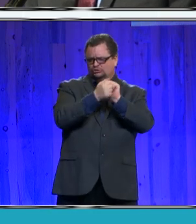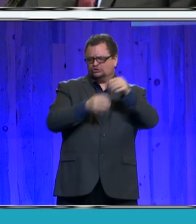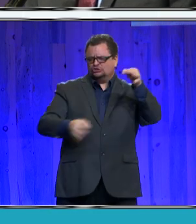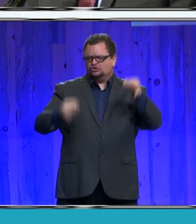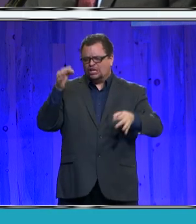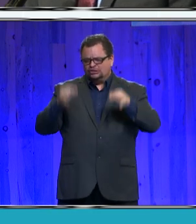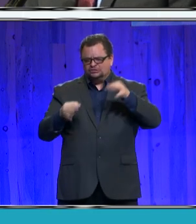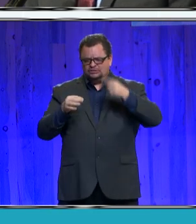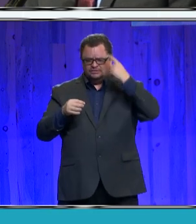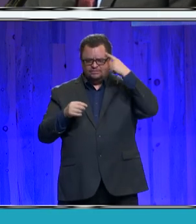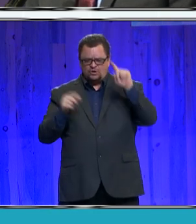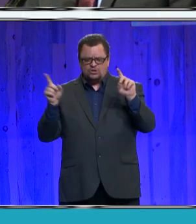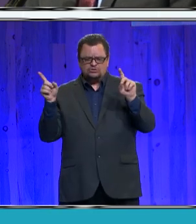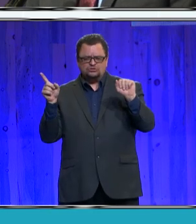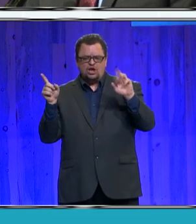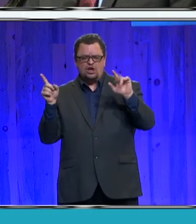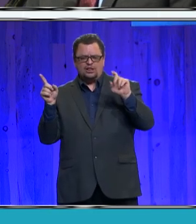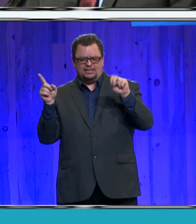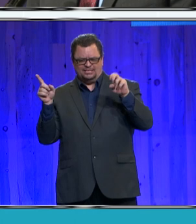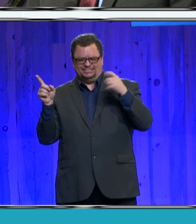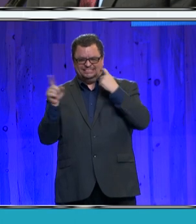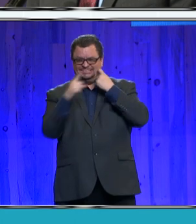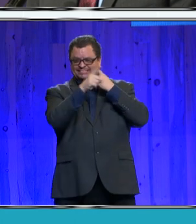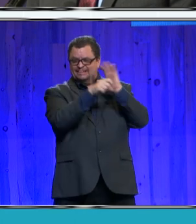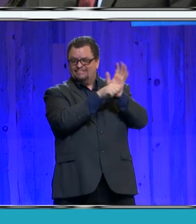and her parents, Paul and Betty Lou.